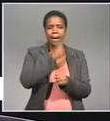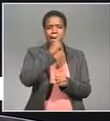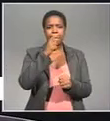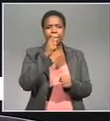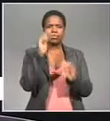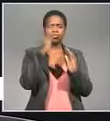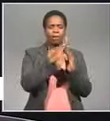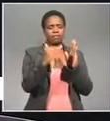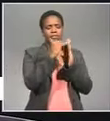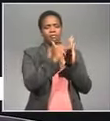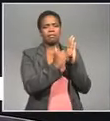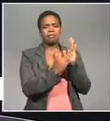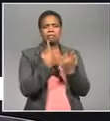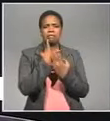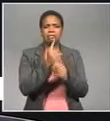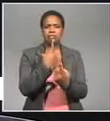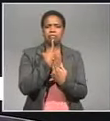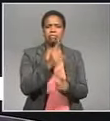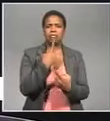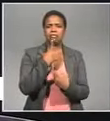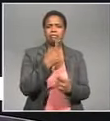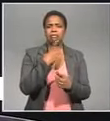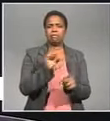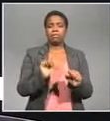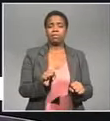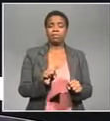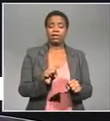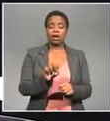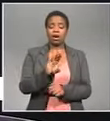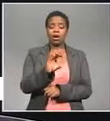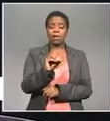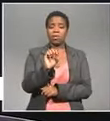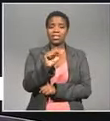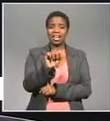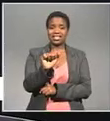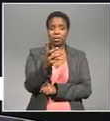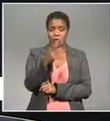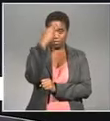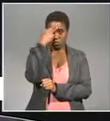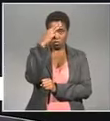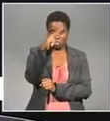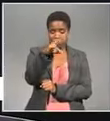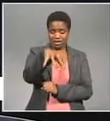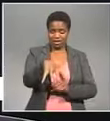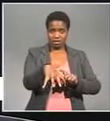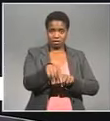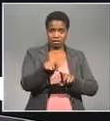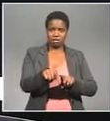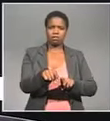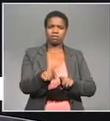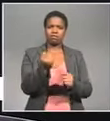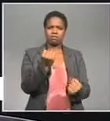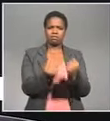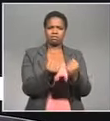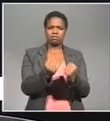involved with busasa the facilities a management company that holds multiple government contracts today Pretoria magistrate